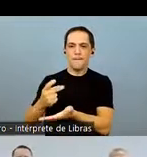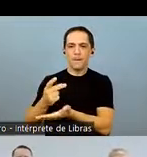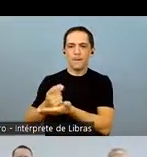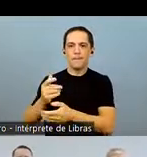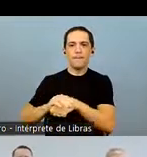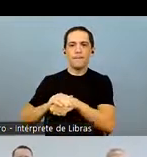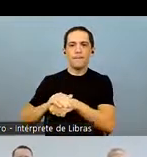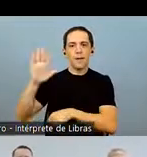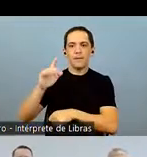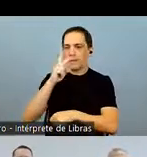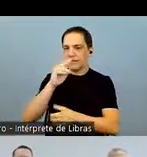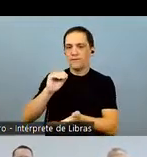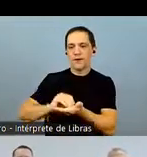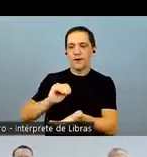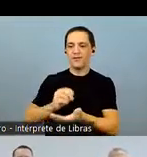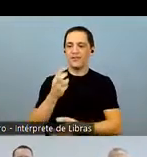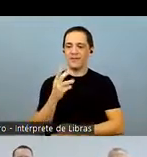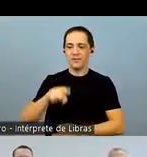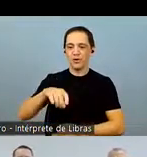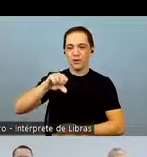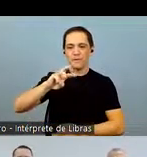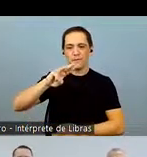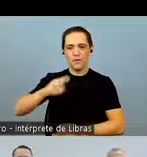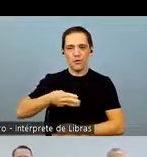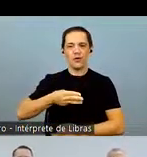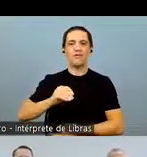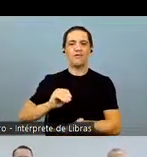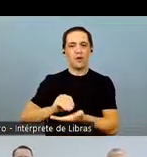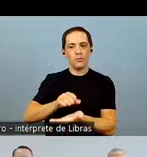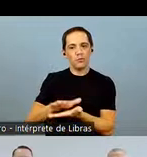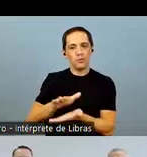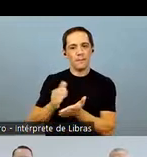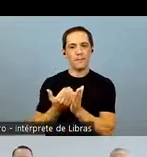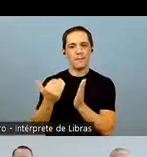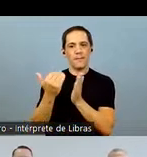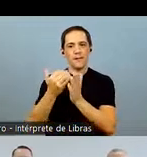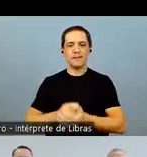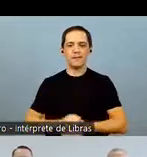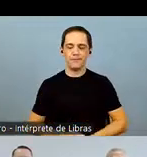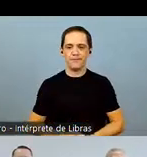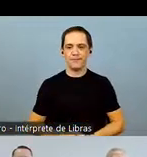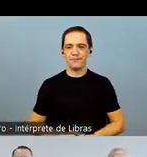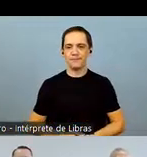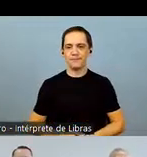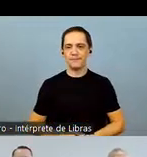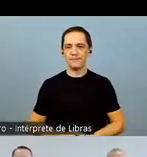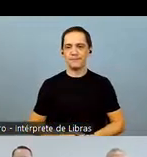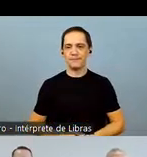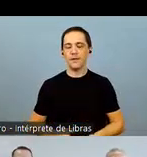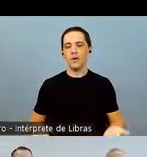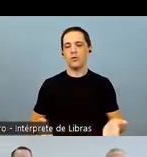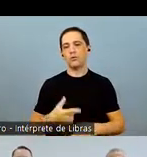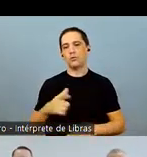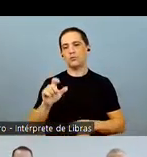for the second consecutive year, representing approximately 3.9 million cotton bales